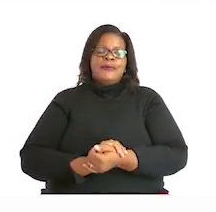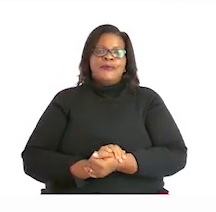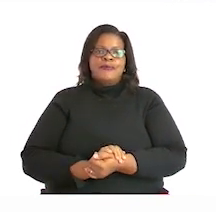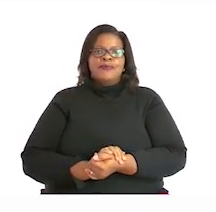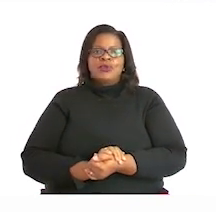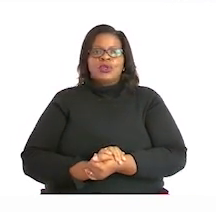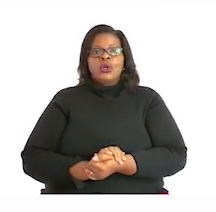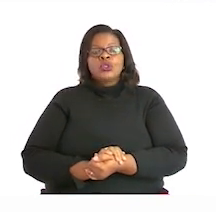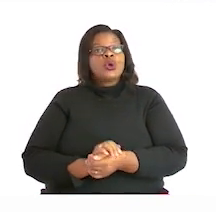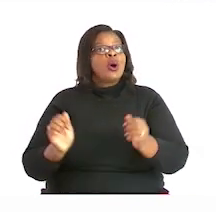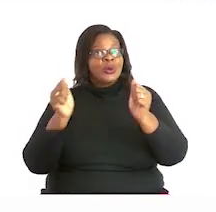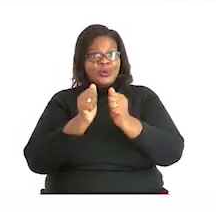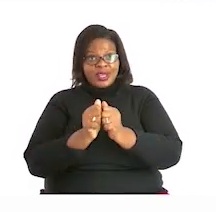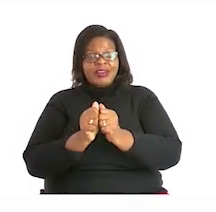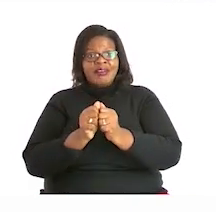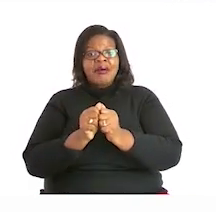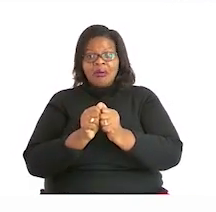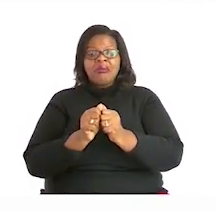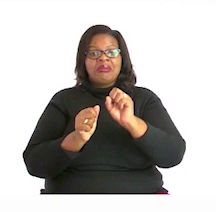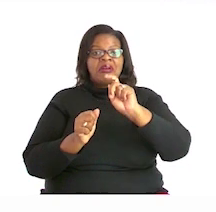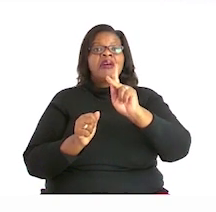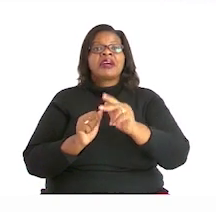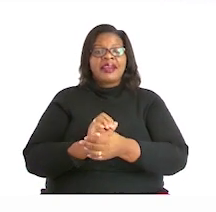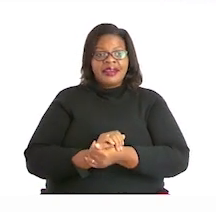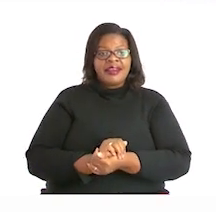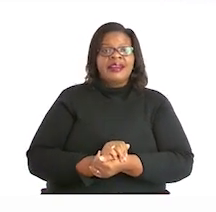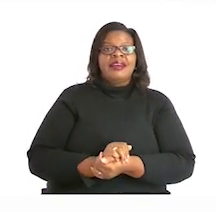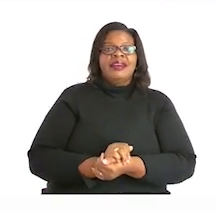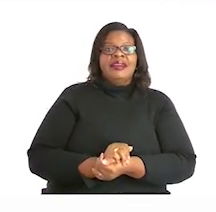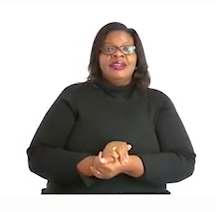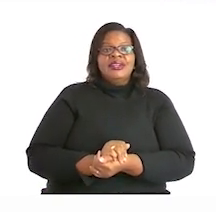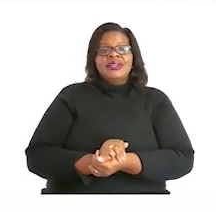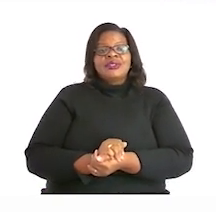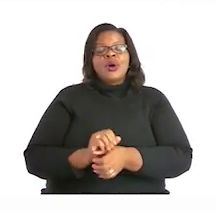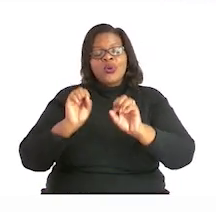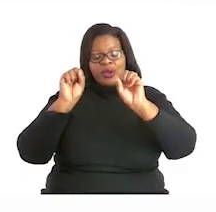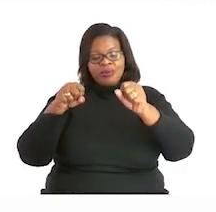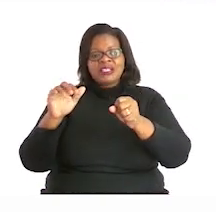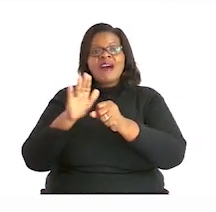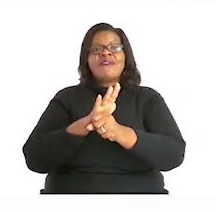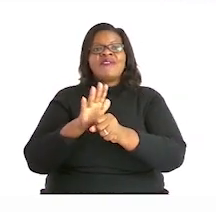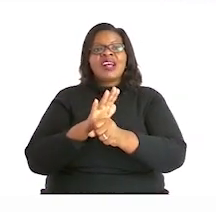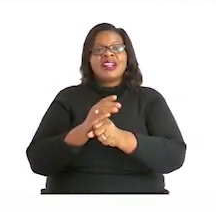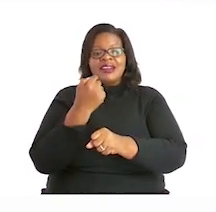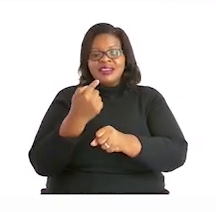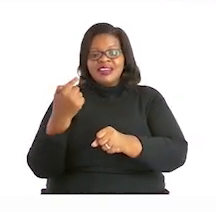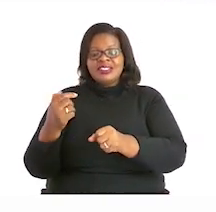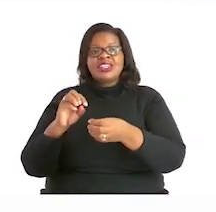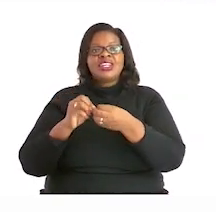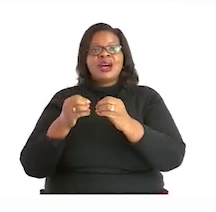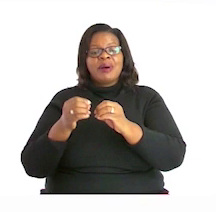Yes, we are together. Now, let's see. Here, we need to fill in each digit in the place